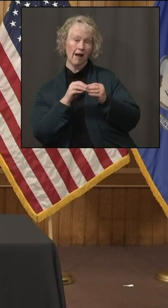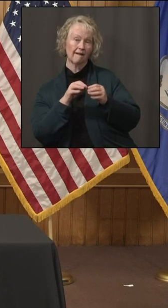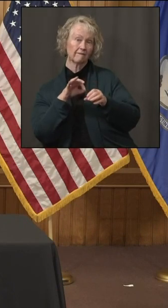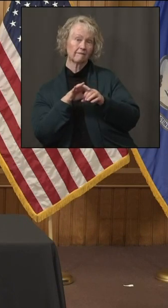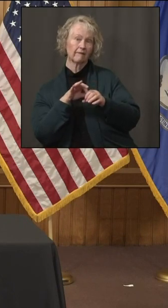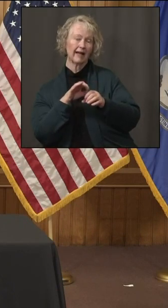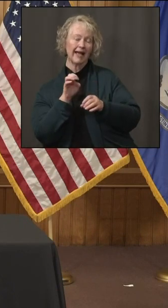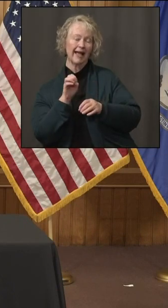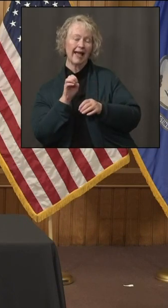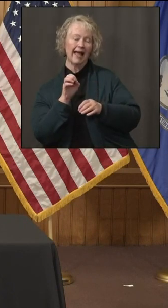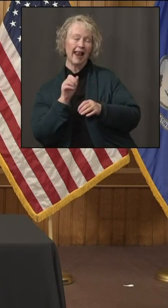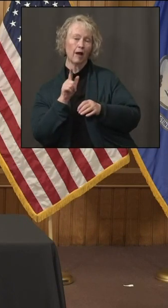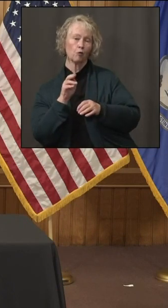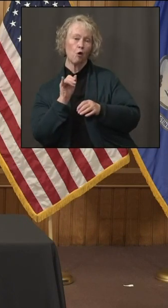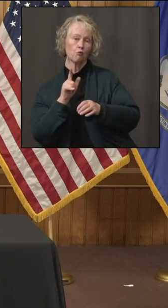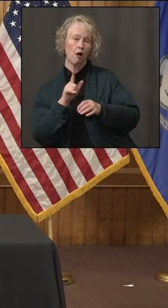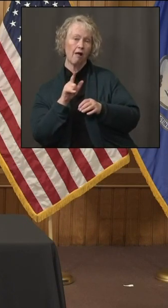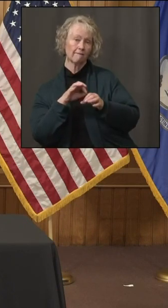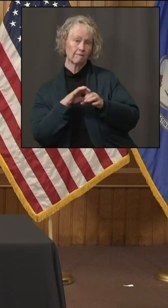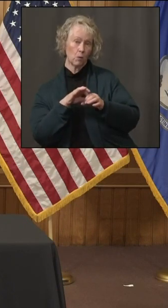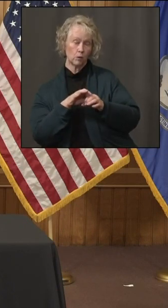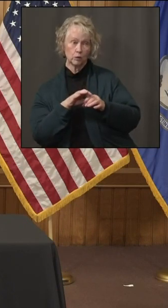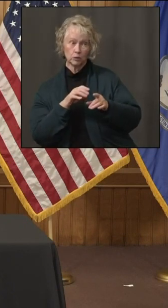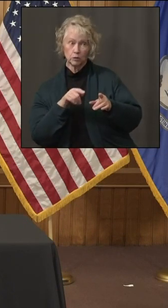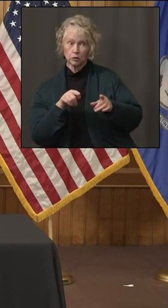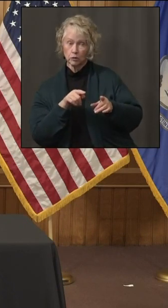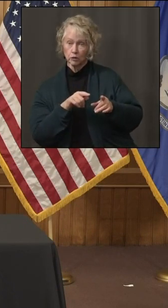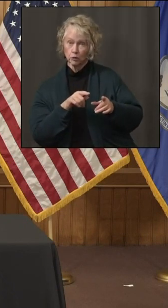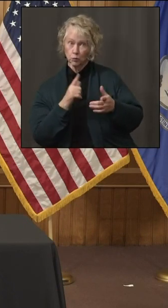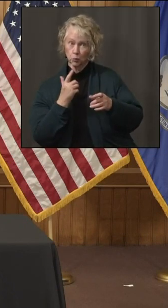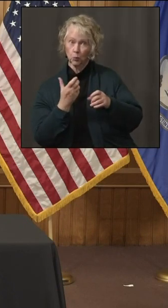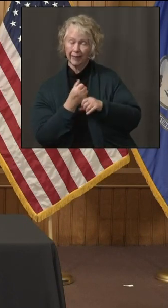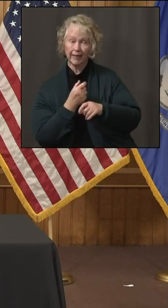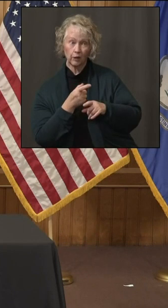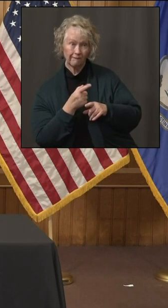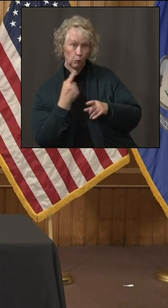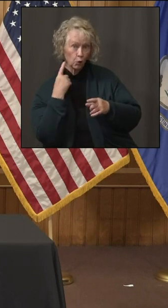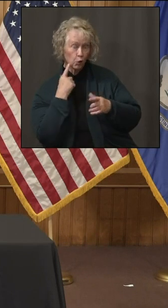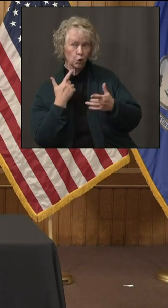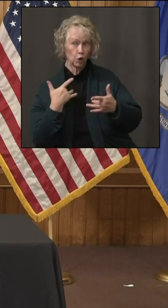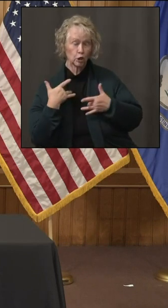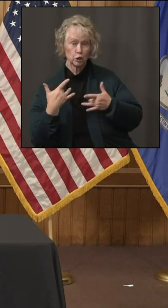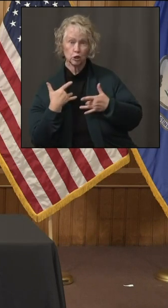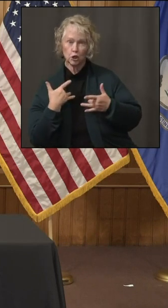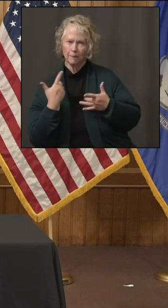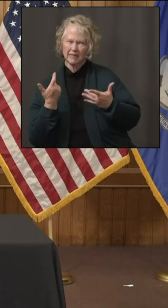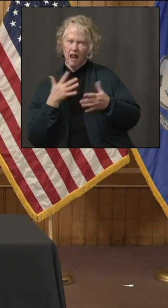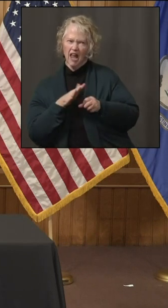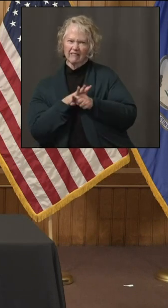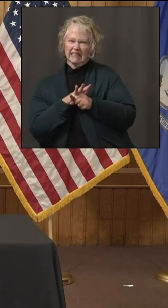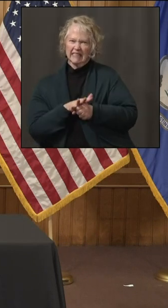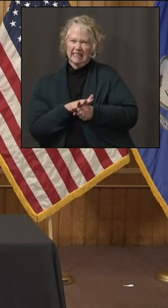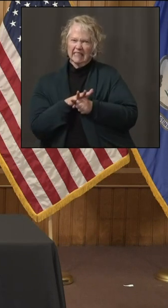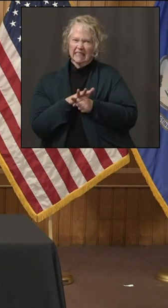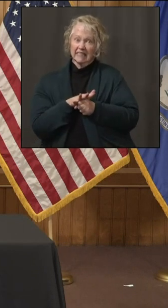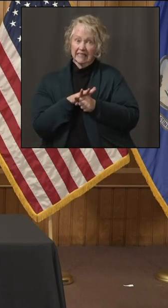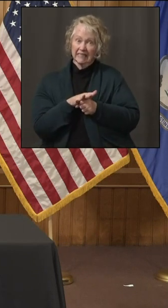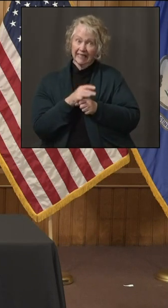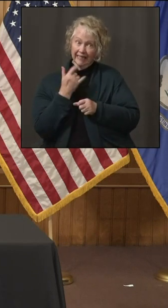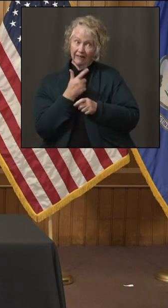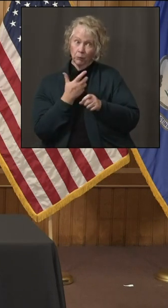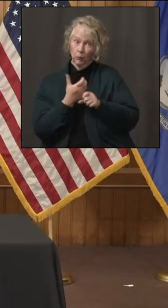security concerns from state police and so on? I know there's a lot of tension over this. Let's put it that way.